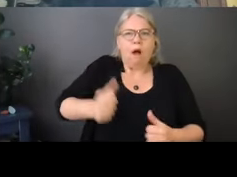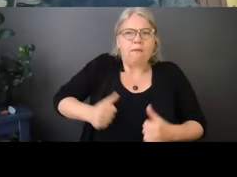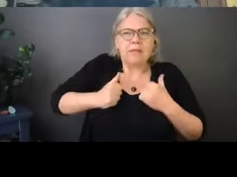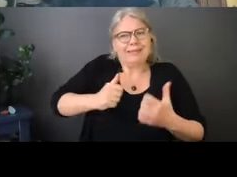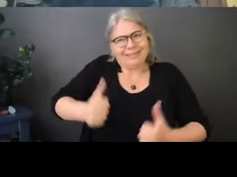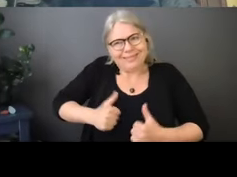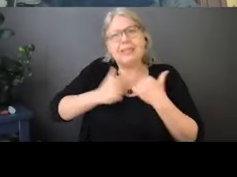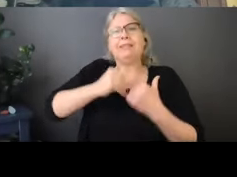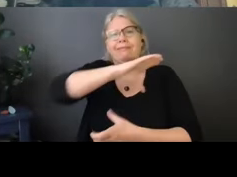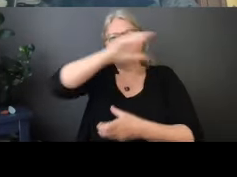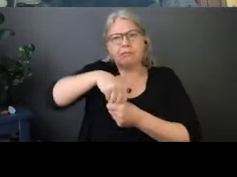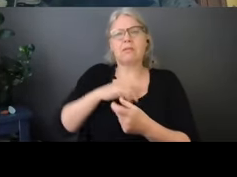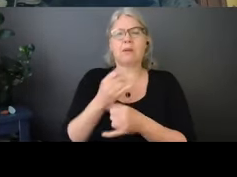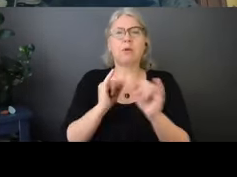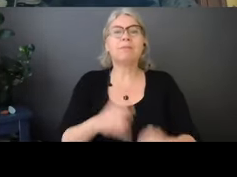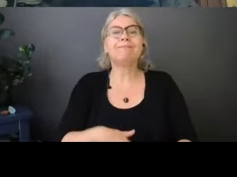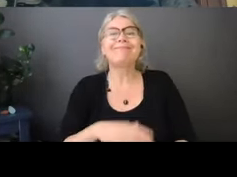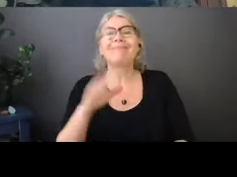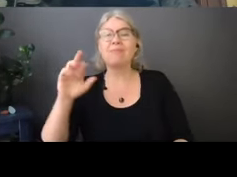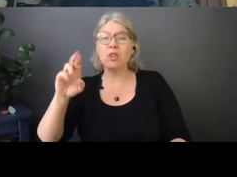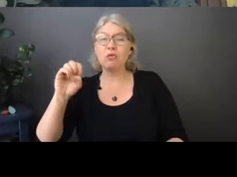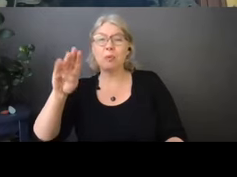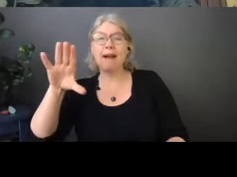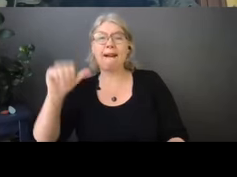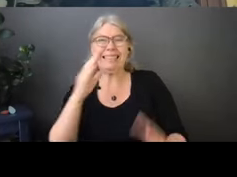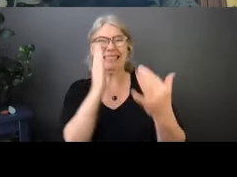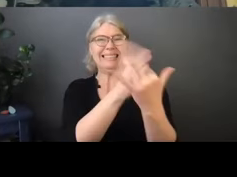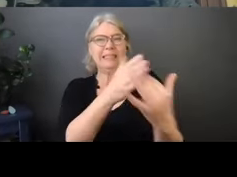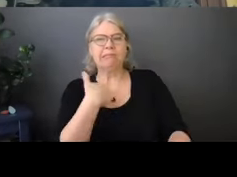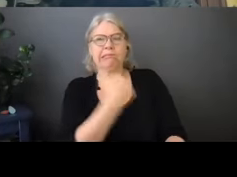John, I'm sorry to interrupt you, it's Rebecca.